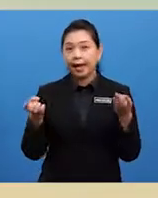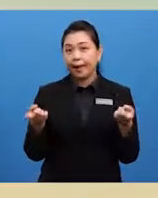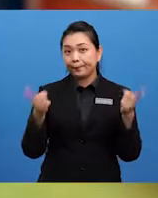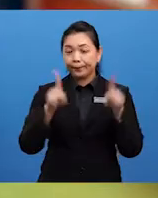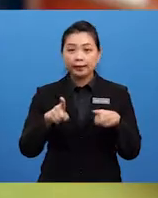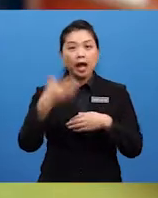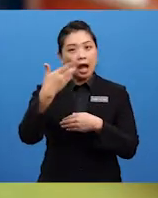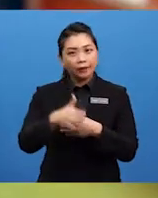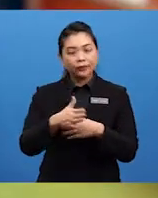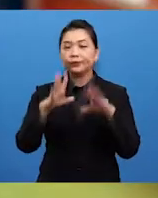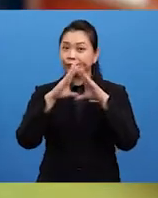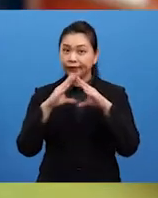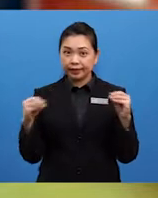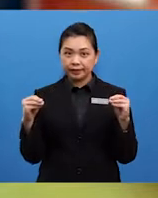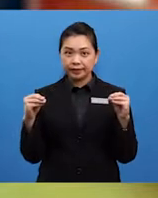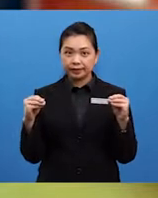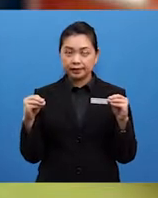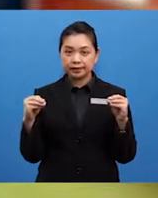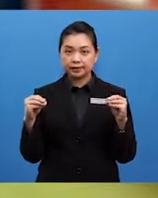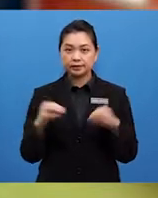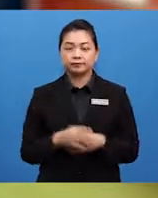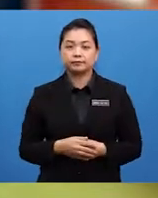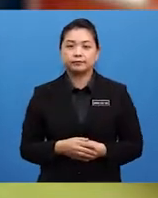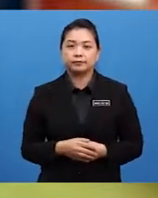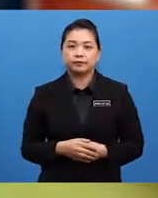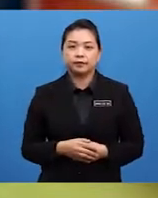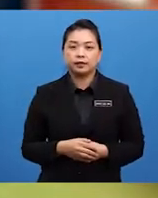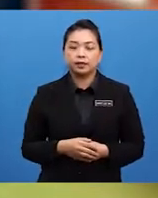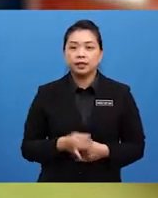What happens after we have finished writing our story?